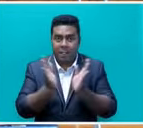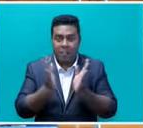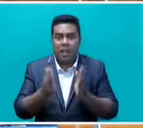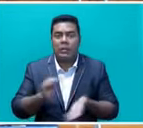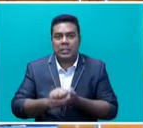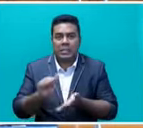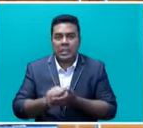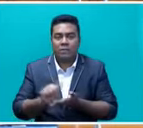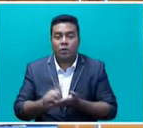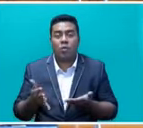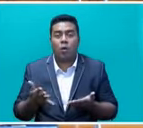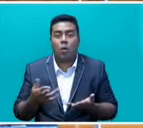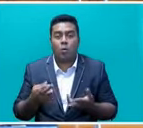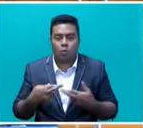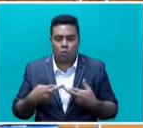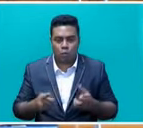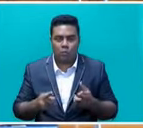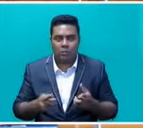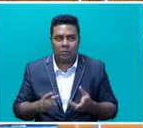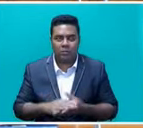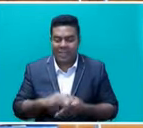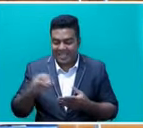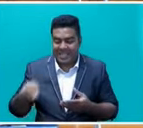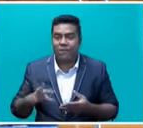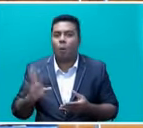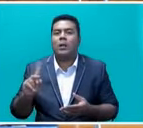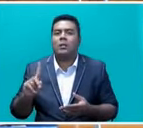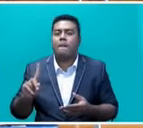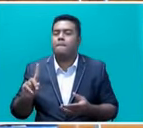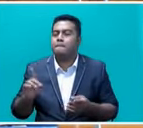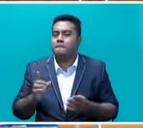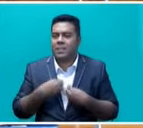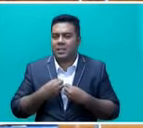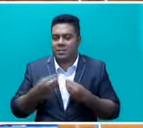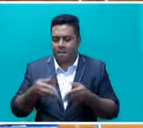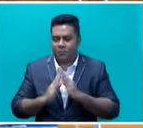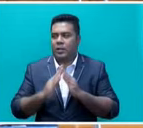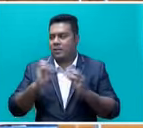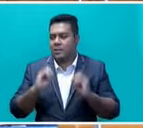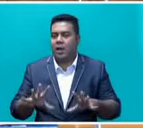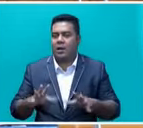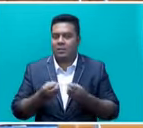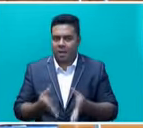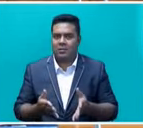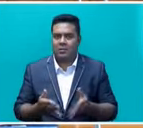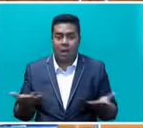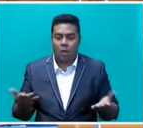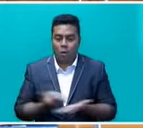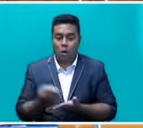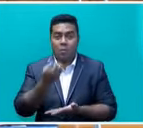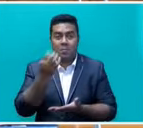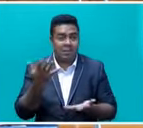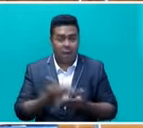roadside. It helped them to just give that seed funding for the small business. So with the economy now opening up, Mr.